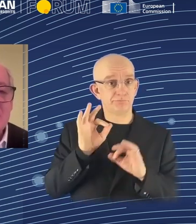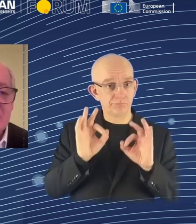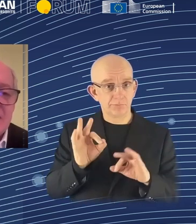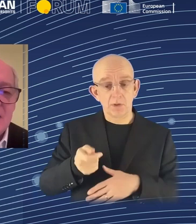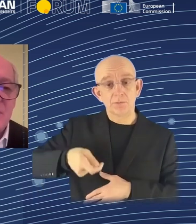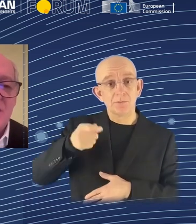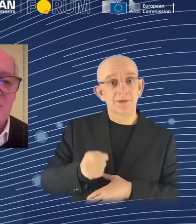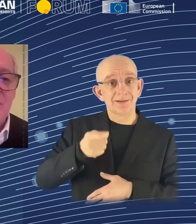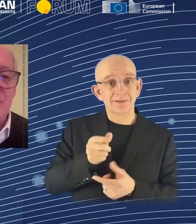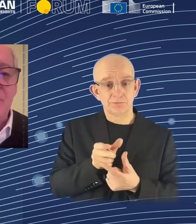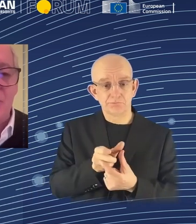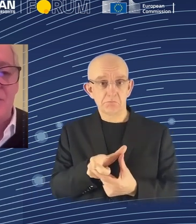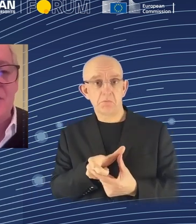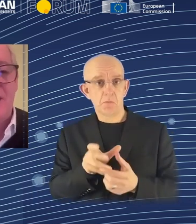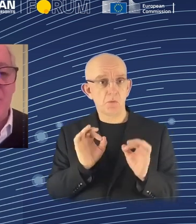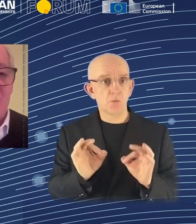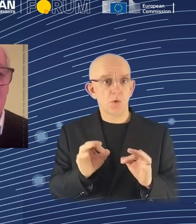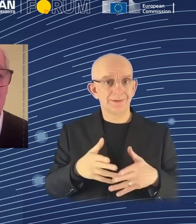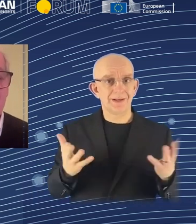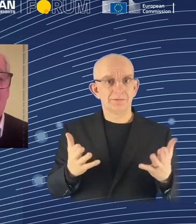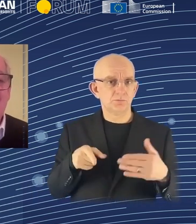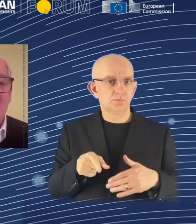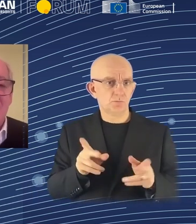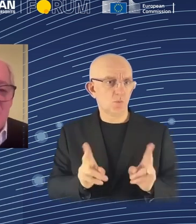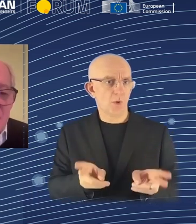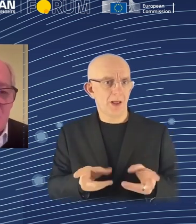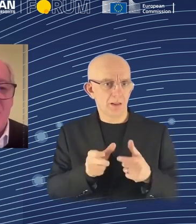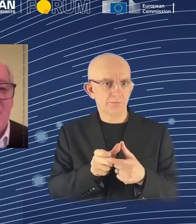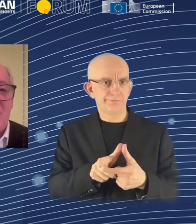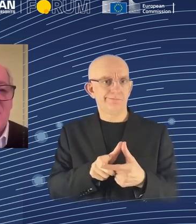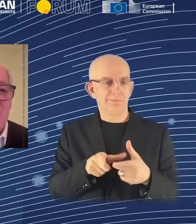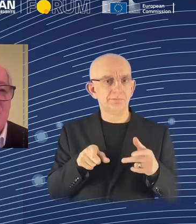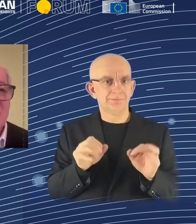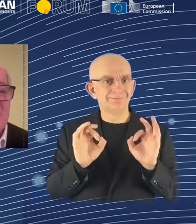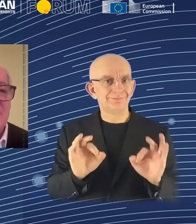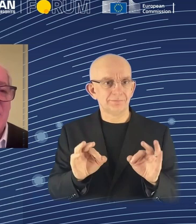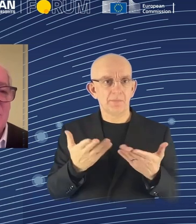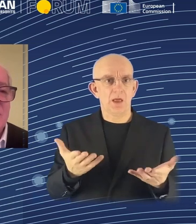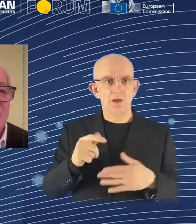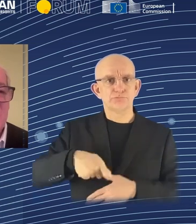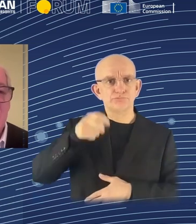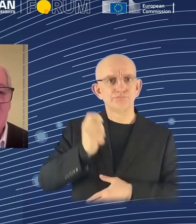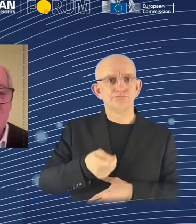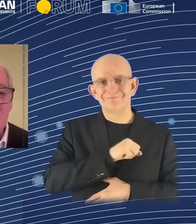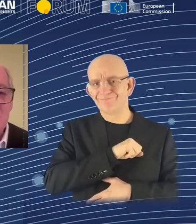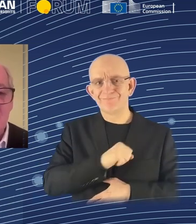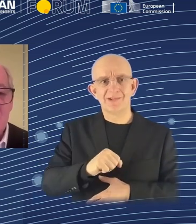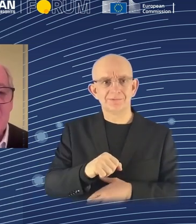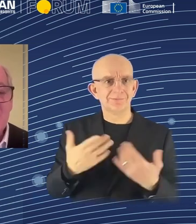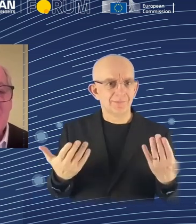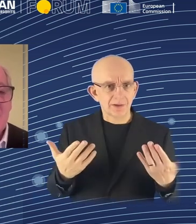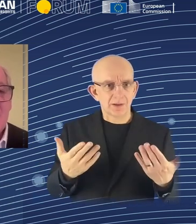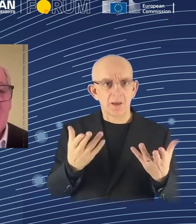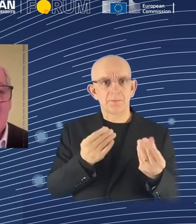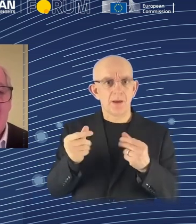Suddenly, it becomes very affordable to have your house painted. And lots of people get their houses painted and the number of house painters goes up.